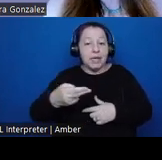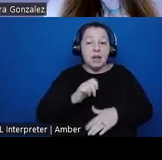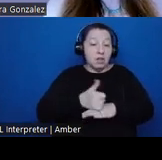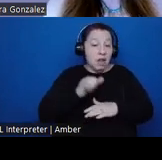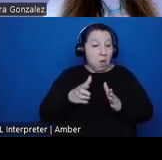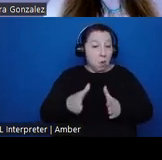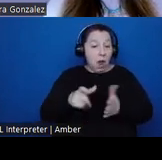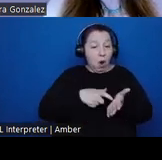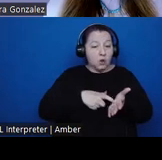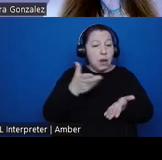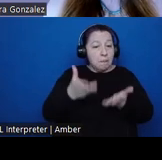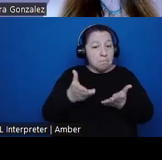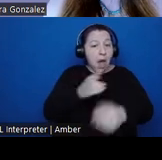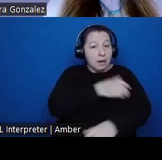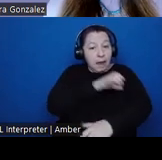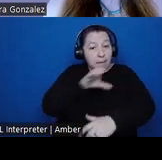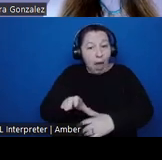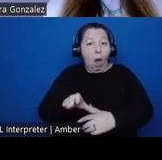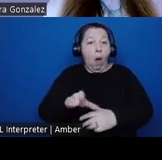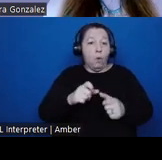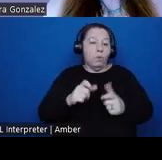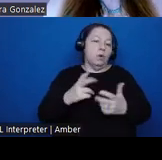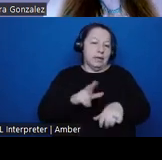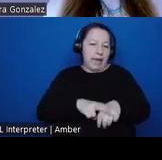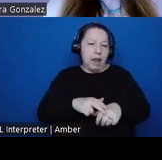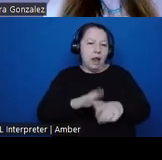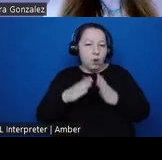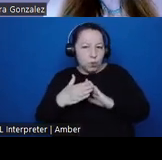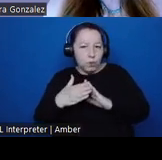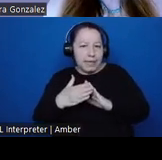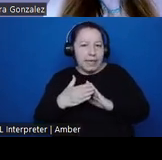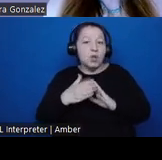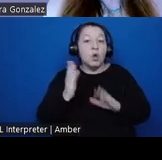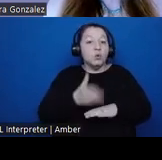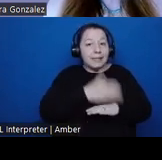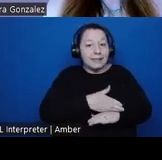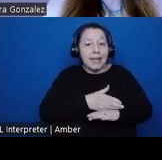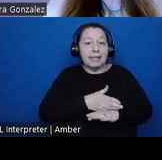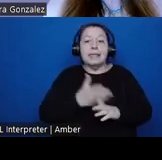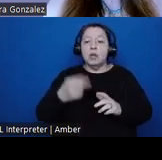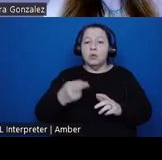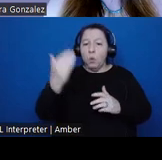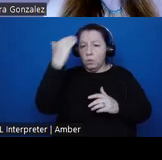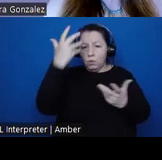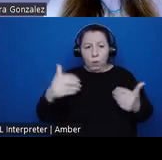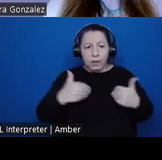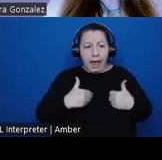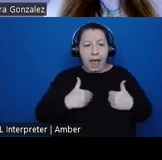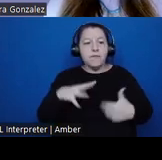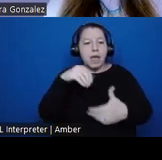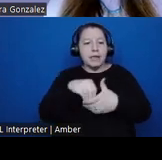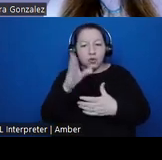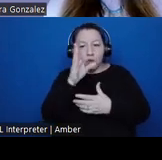enable native communities to enhance existing bodies of historical knowledge, and by engaging directly with the